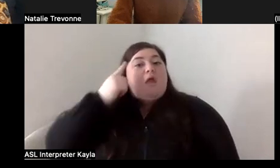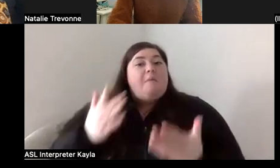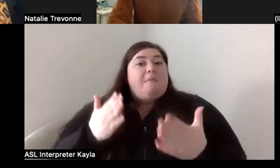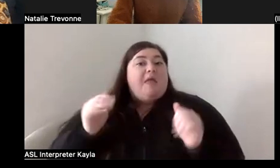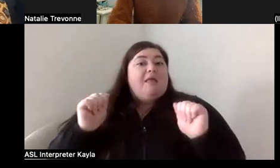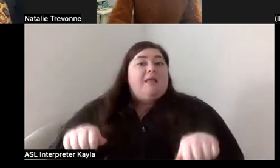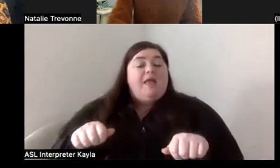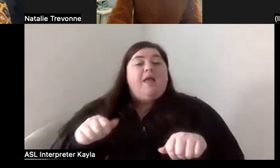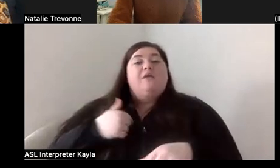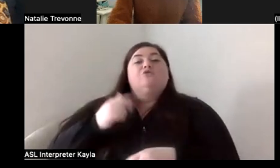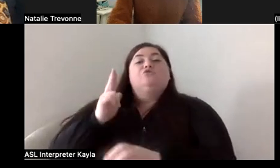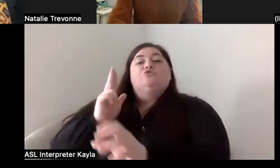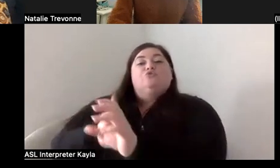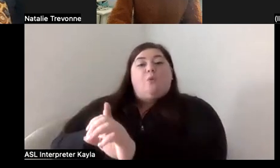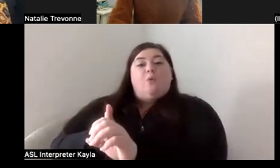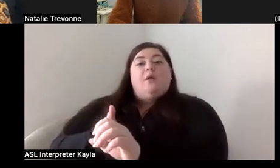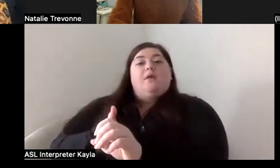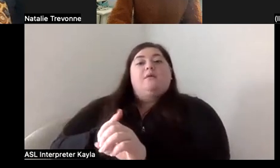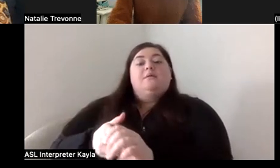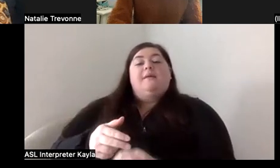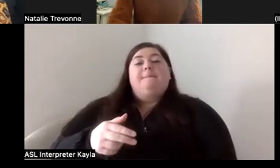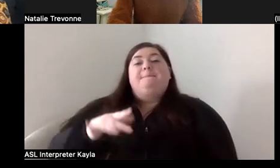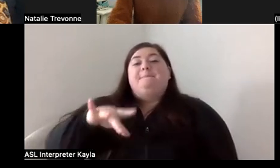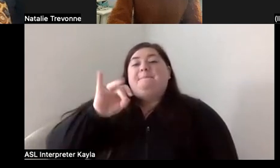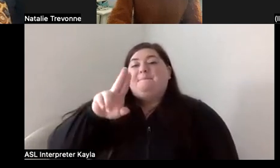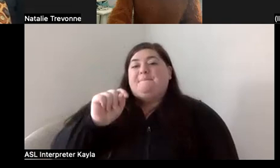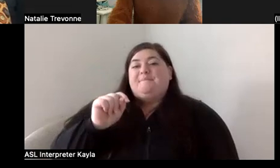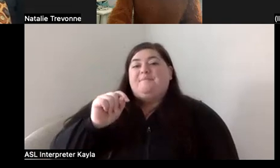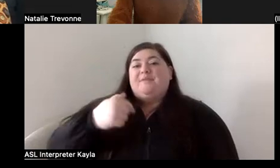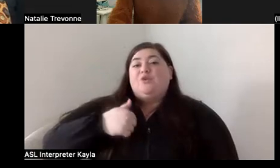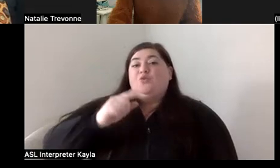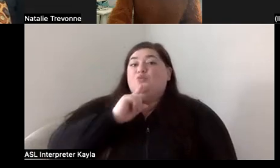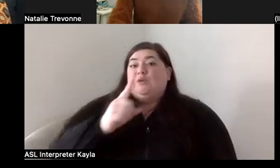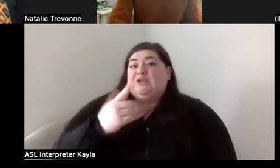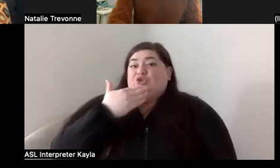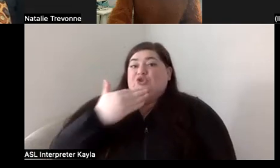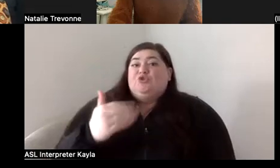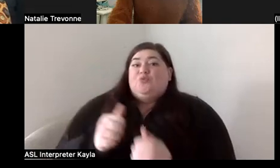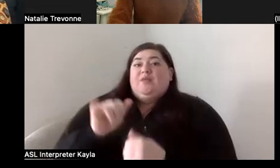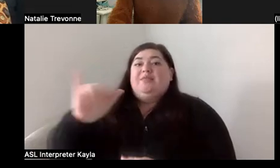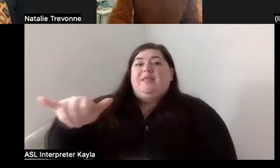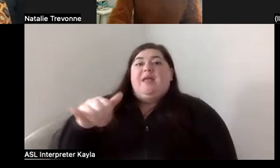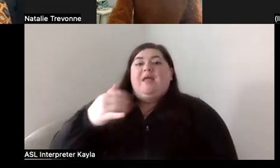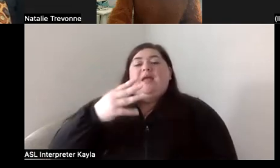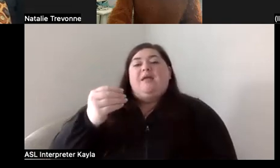joining and, uh, found out that I was actually really good at it and ended up getting scouted and got an agent. So